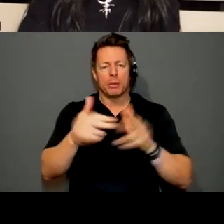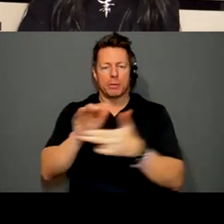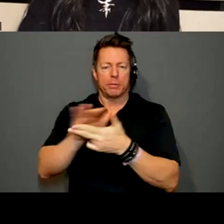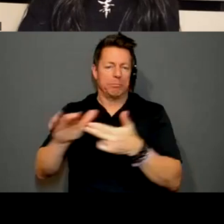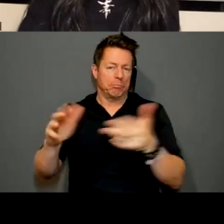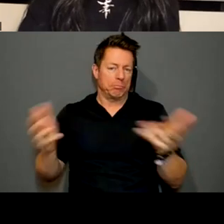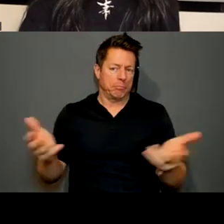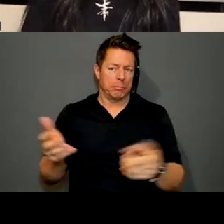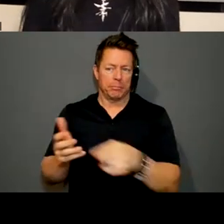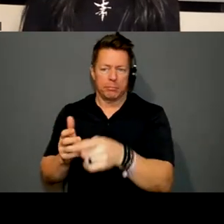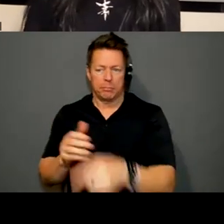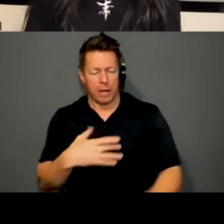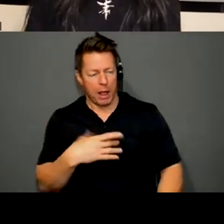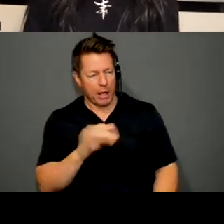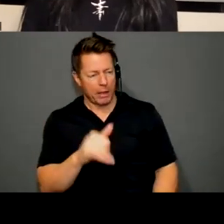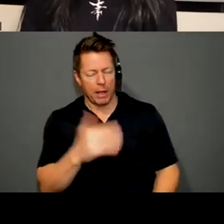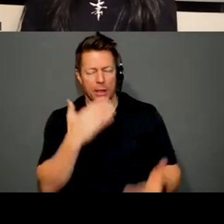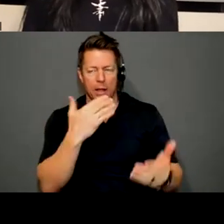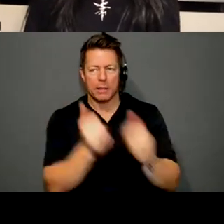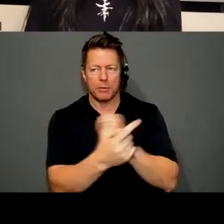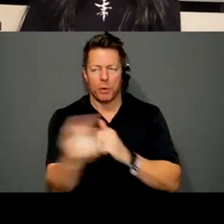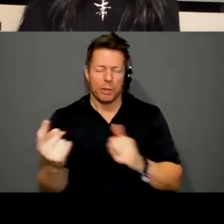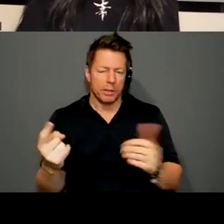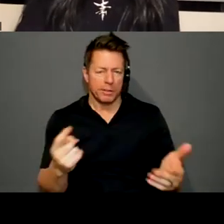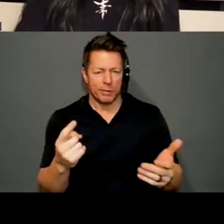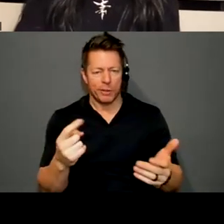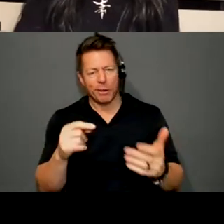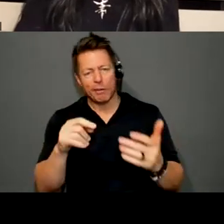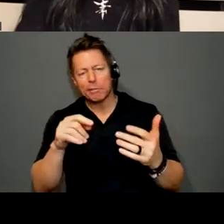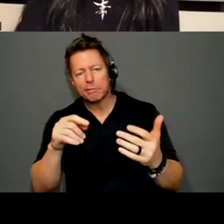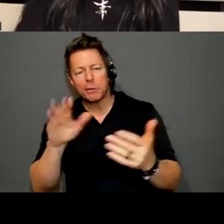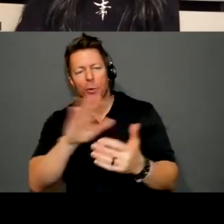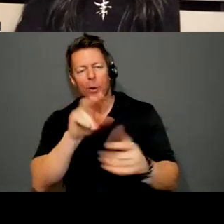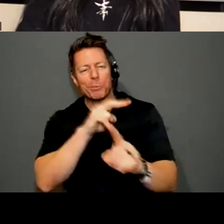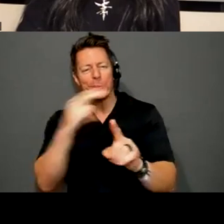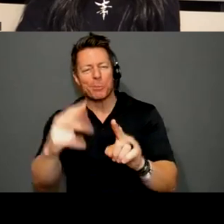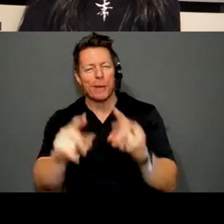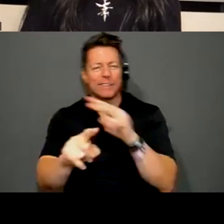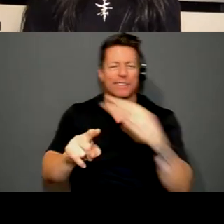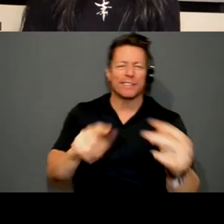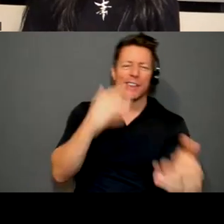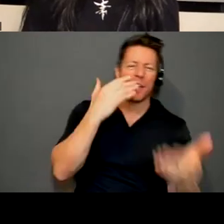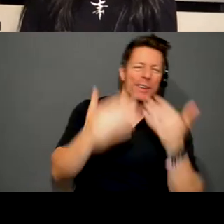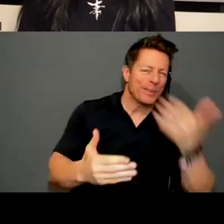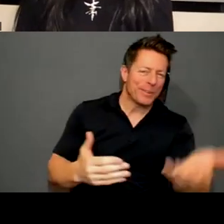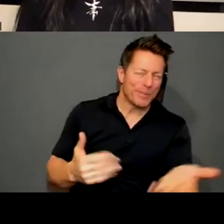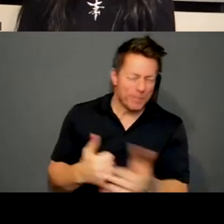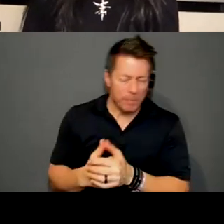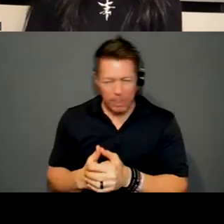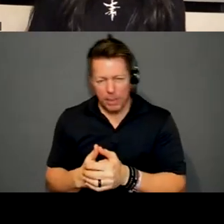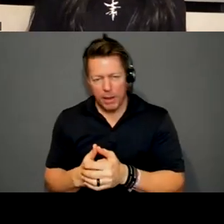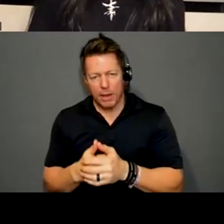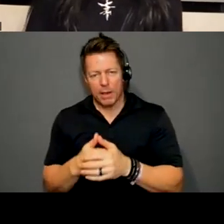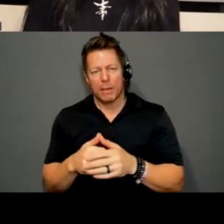I love that thing. Thanks again, everyone for, for giving us a little insight into, yeah, I mean, you're visual artists